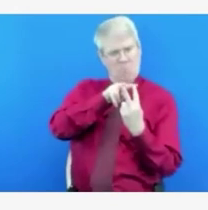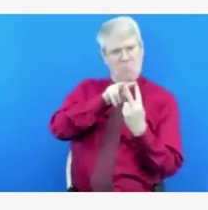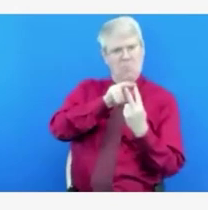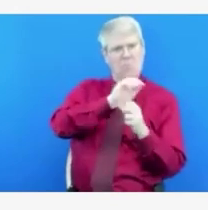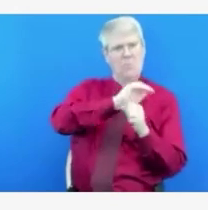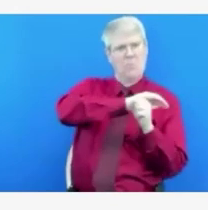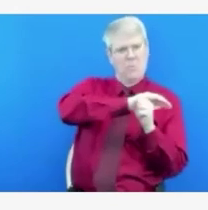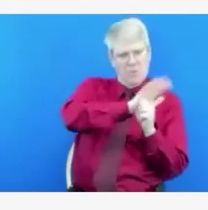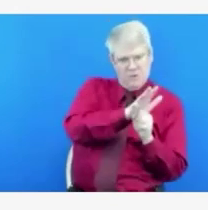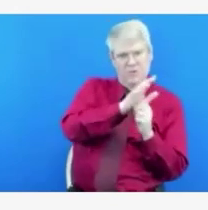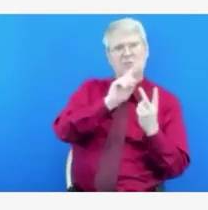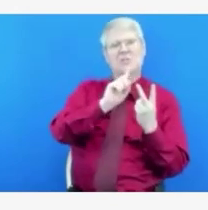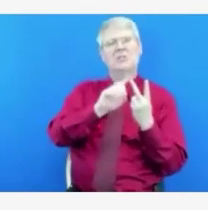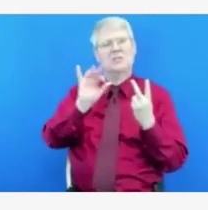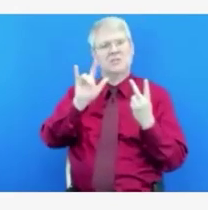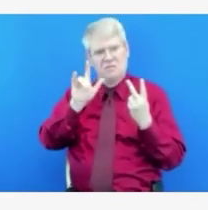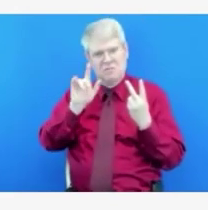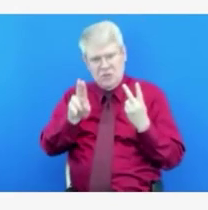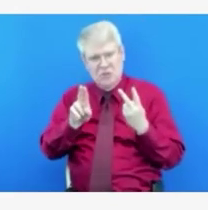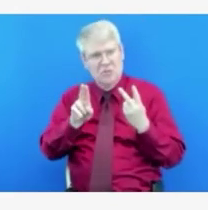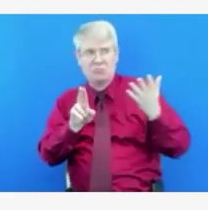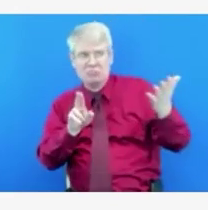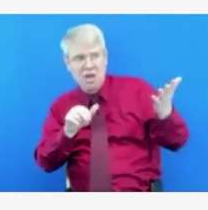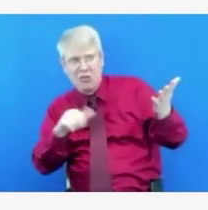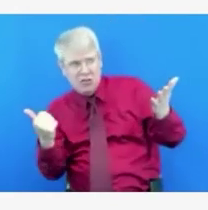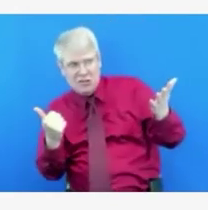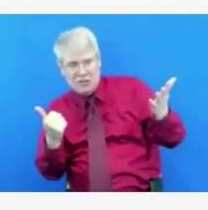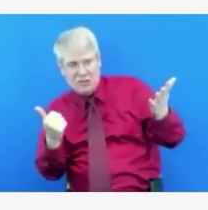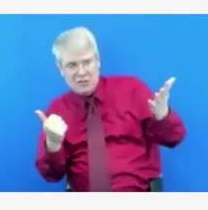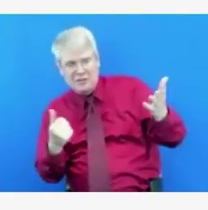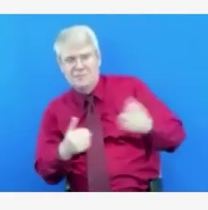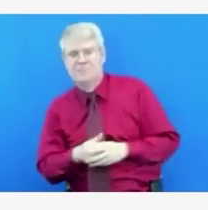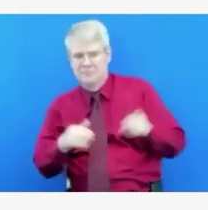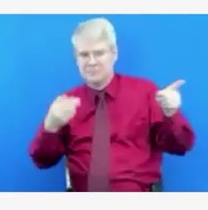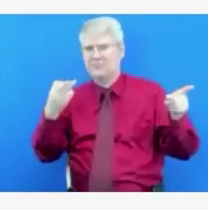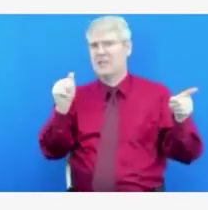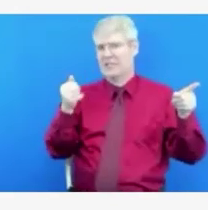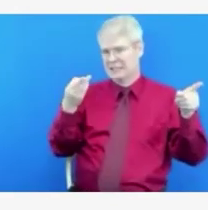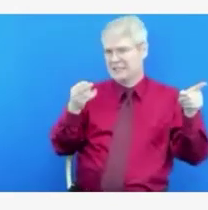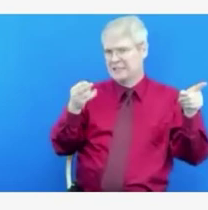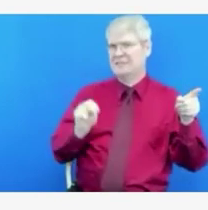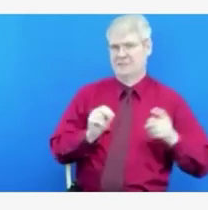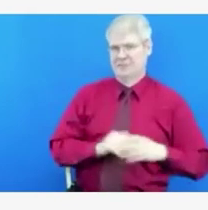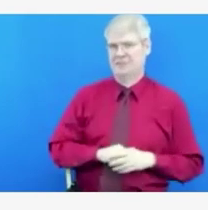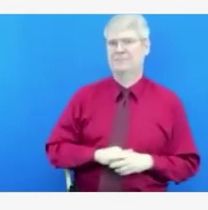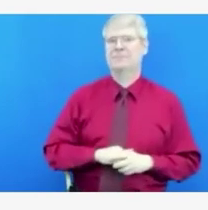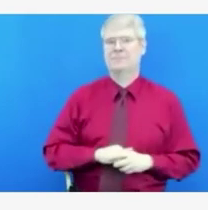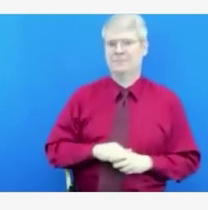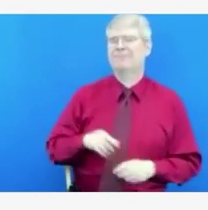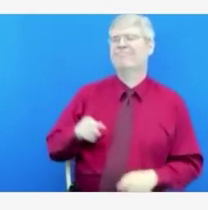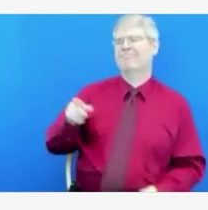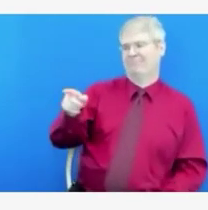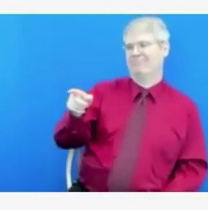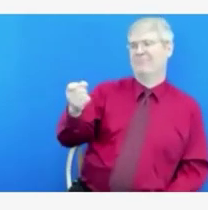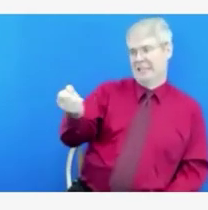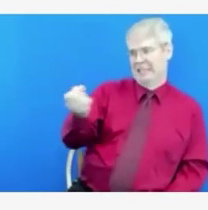Thank you, Hyatt. Yeah, that's a great thought question. You know, a couple of things to consider.